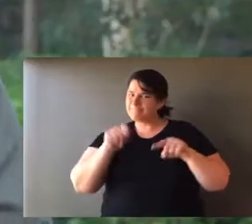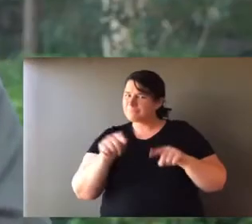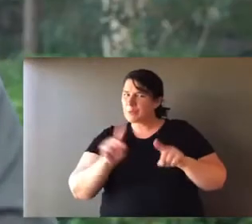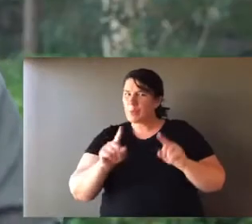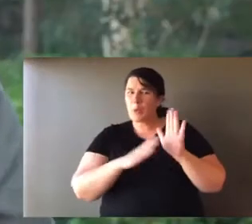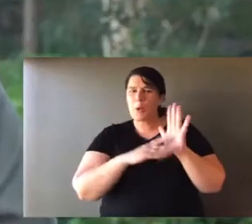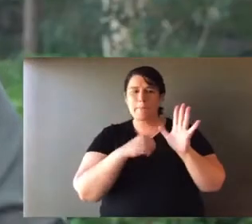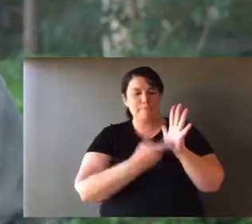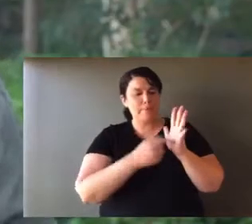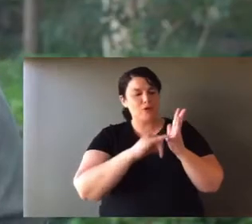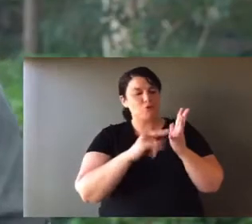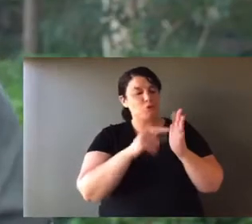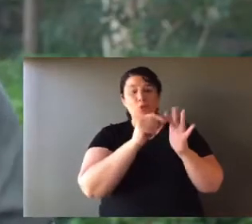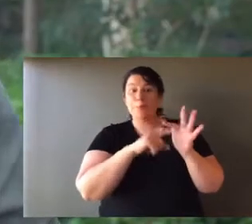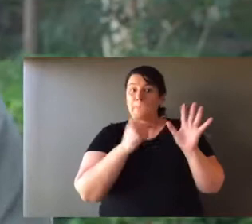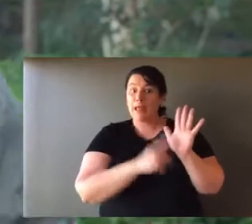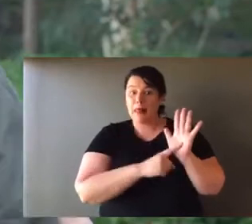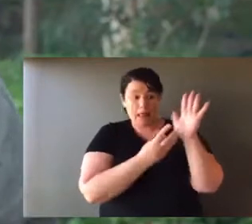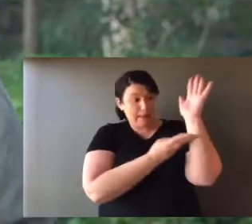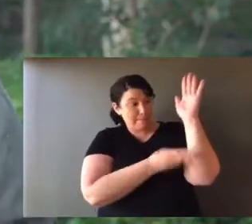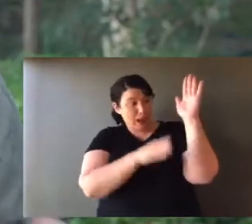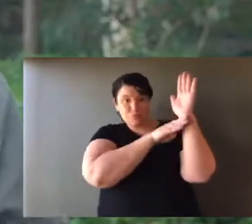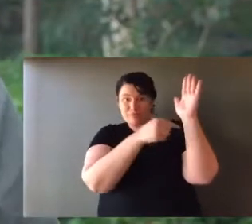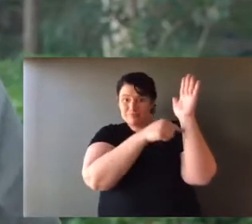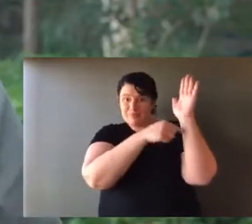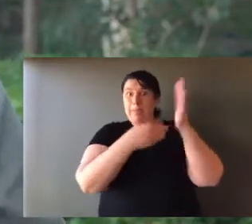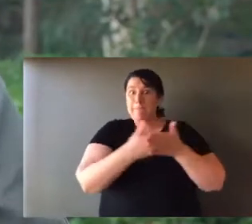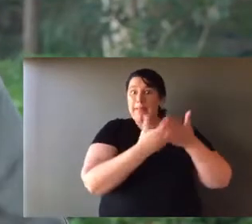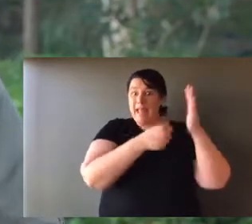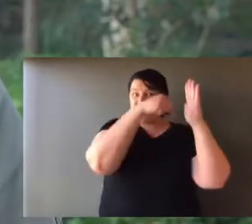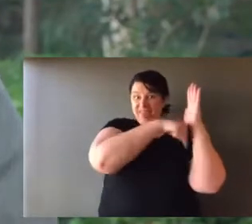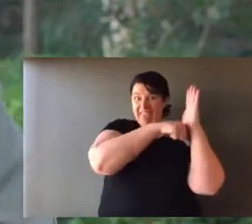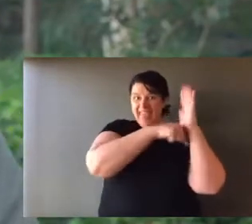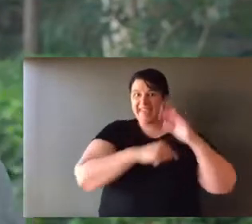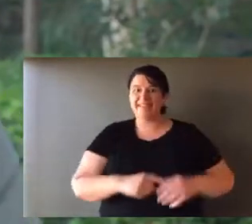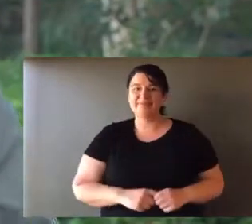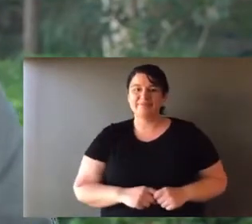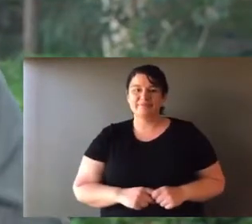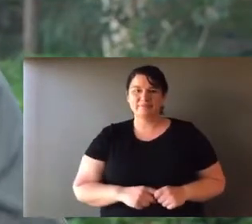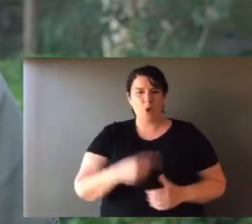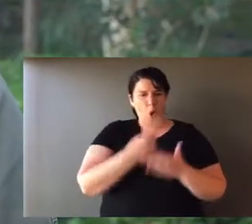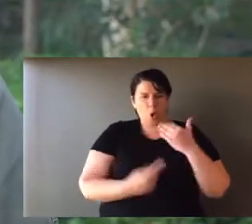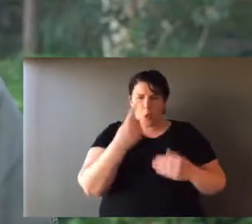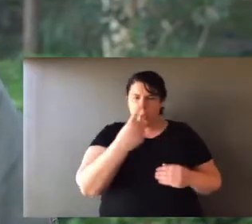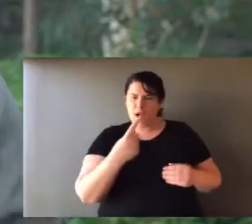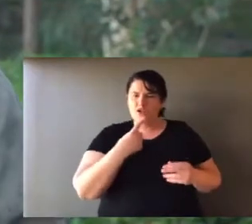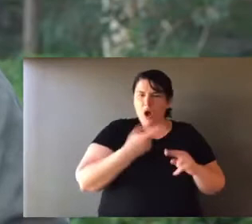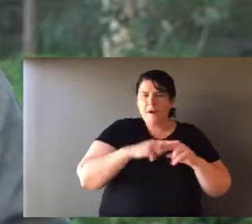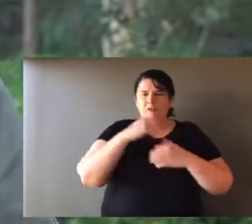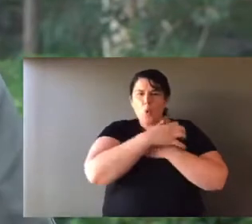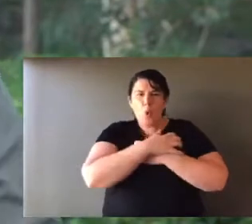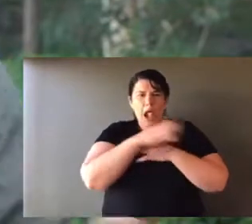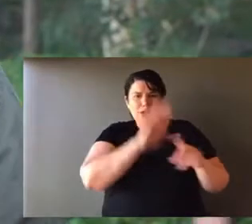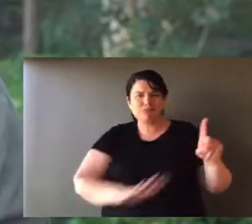Koalas are unique to Australia and they're a marsupial, which means they have a pouch and they carry their young in a pouch. Now,